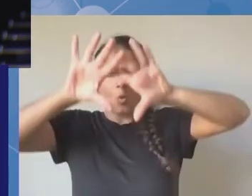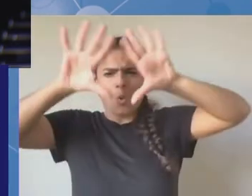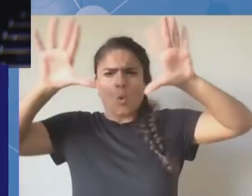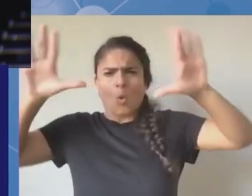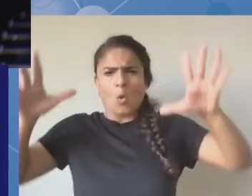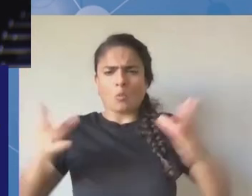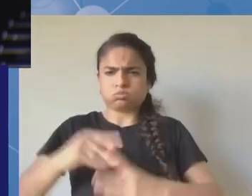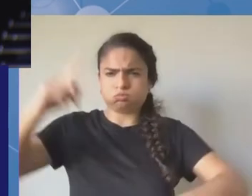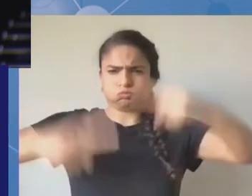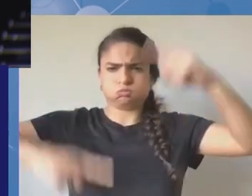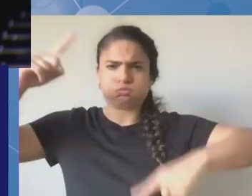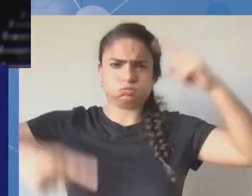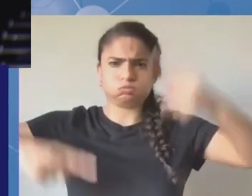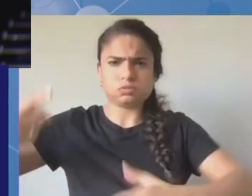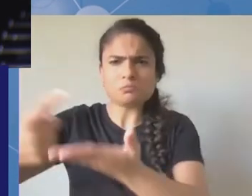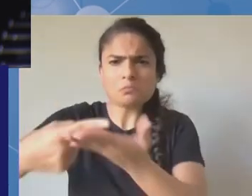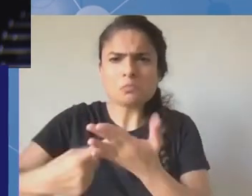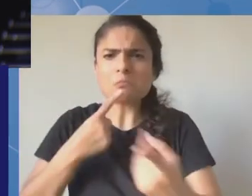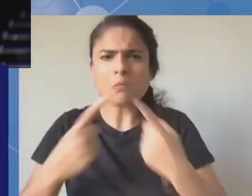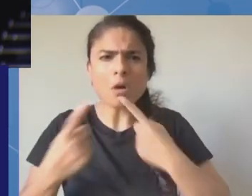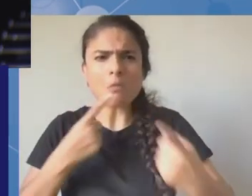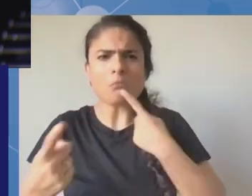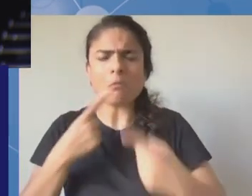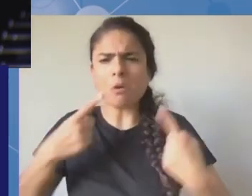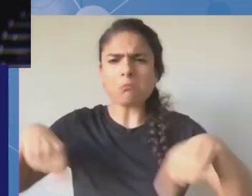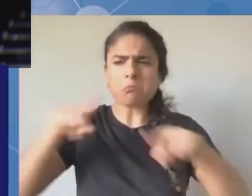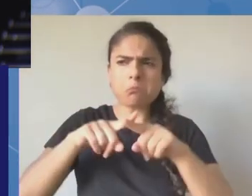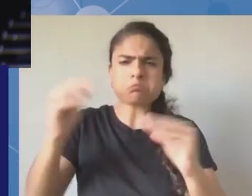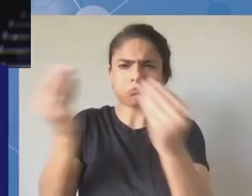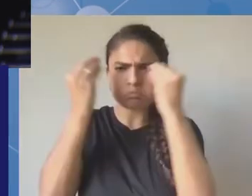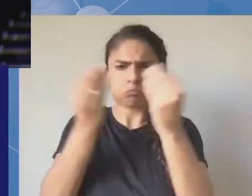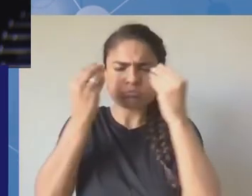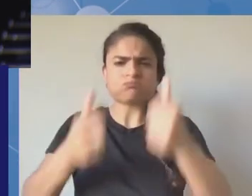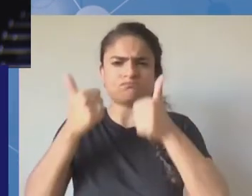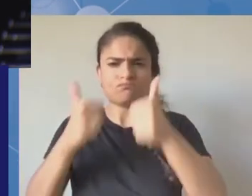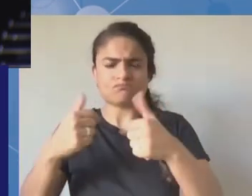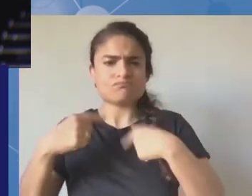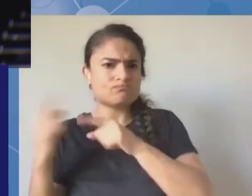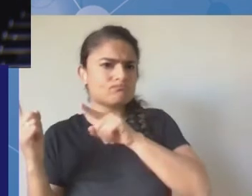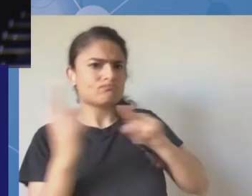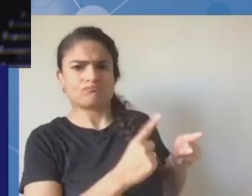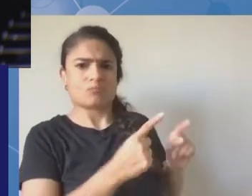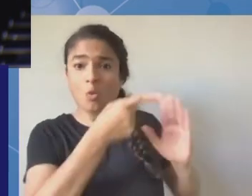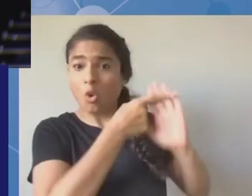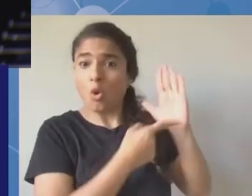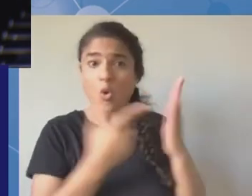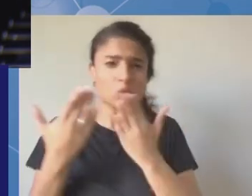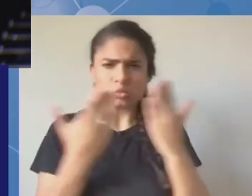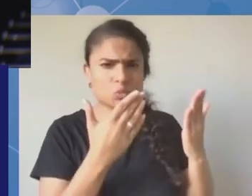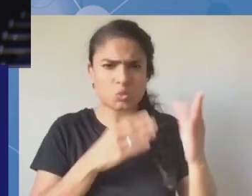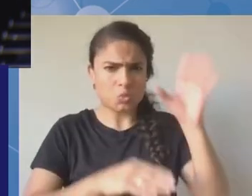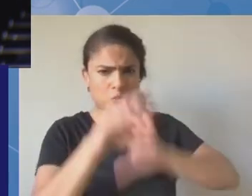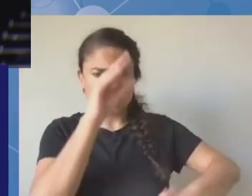while we will talk about the rules regulation formation then we need to invite judges also